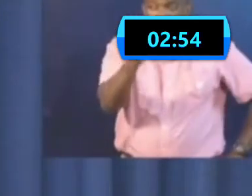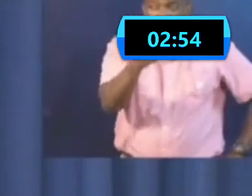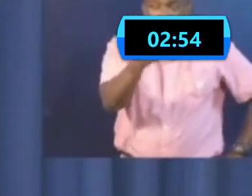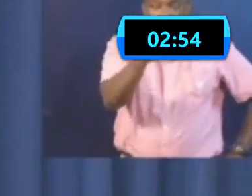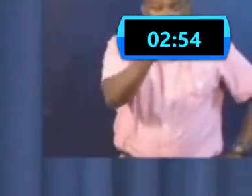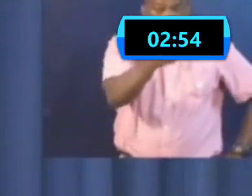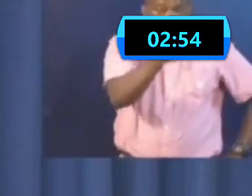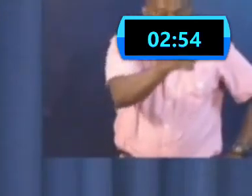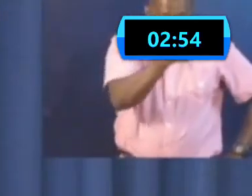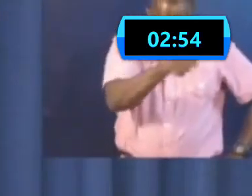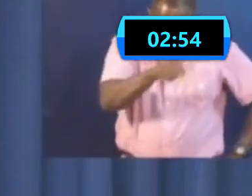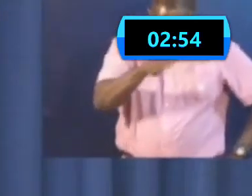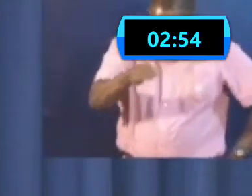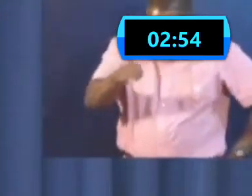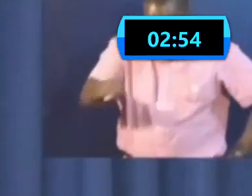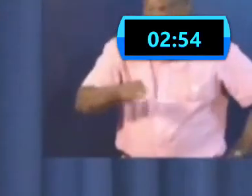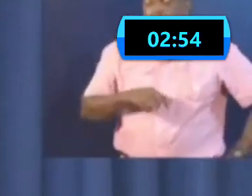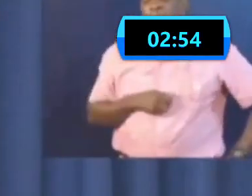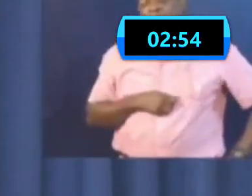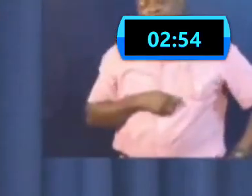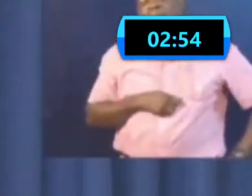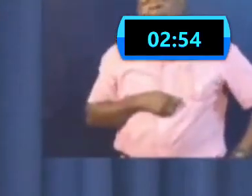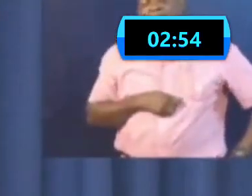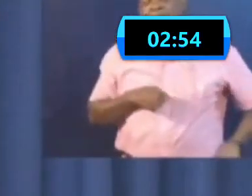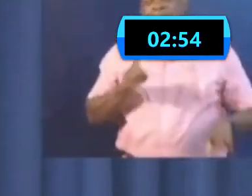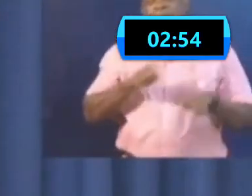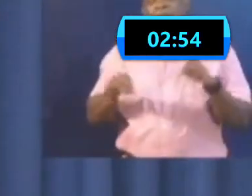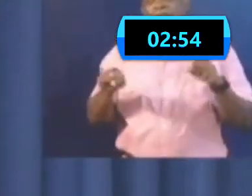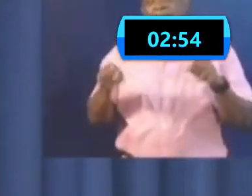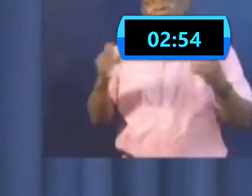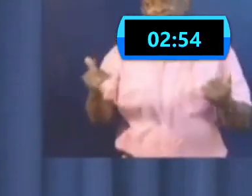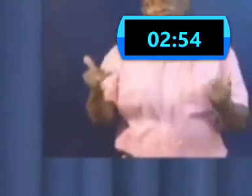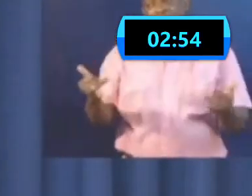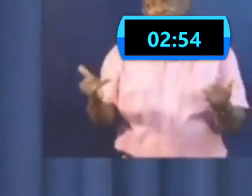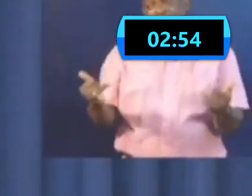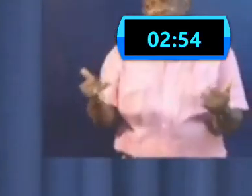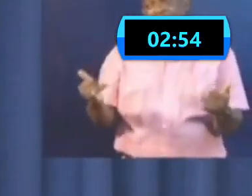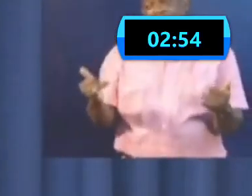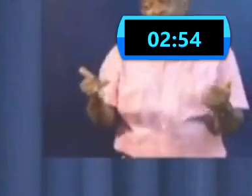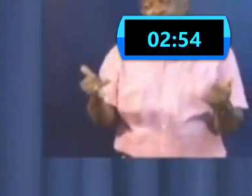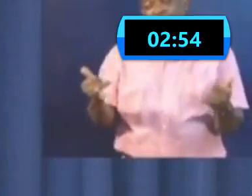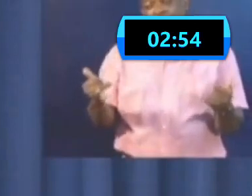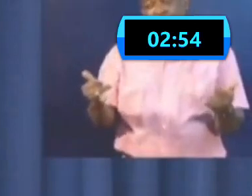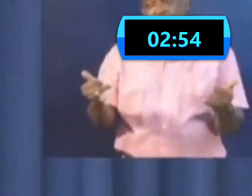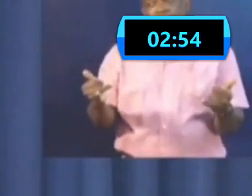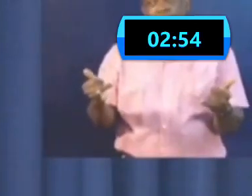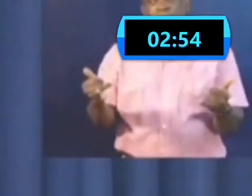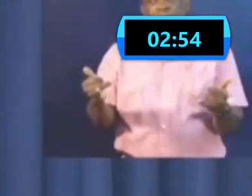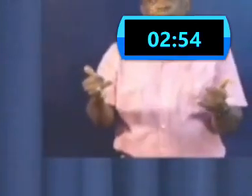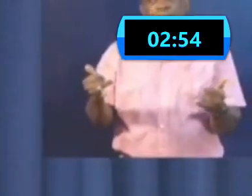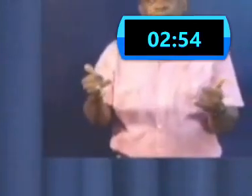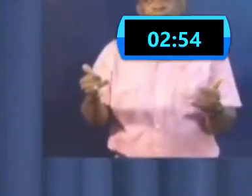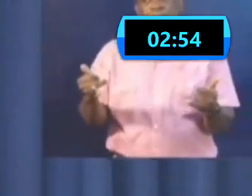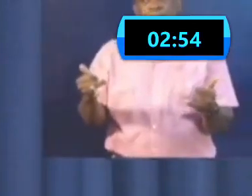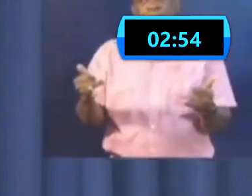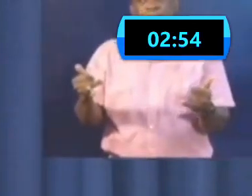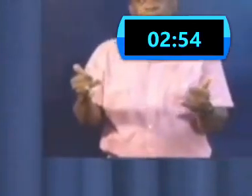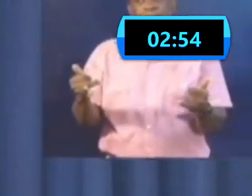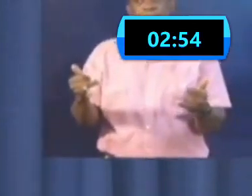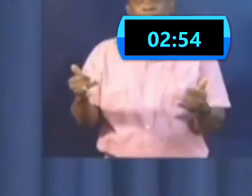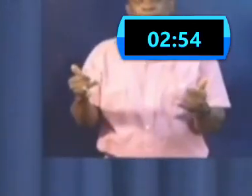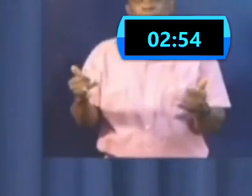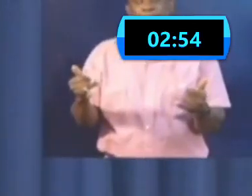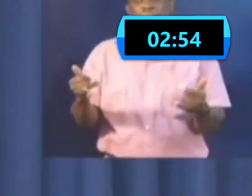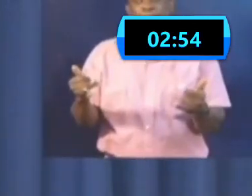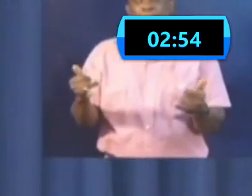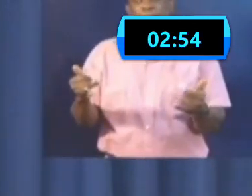And today, we've come to the point where after months of doing this and the population has been responding, we